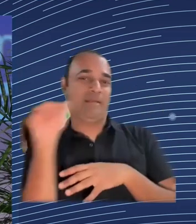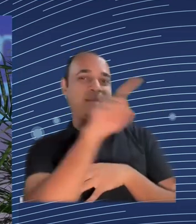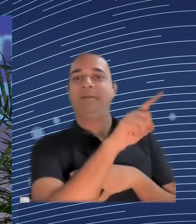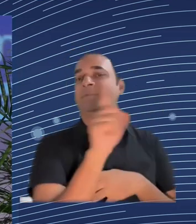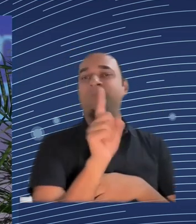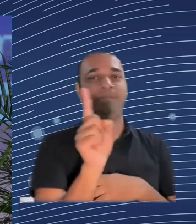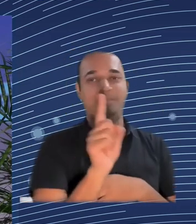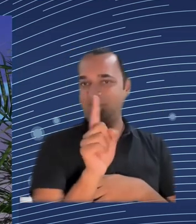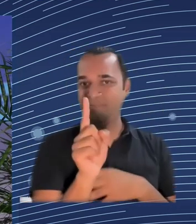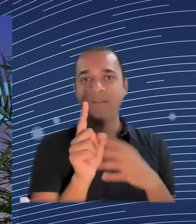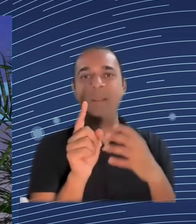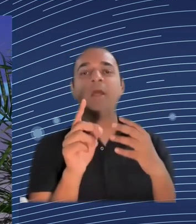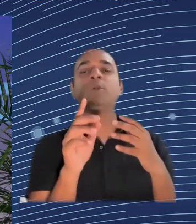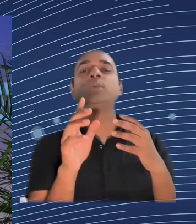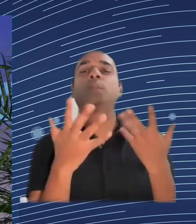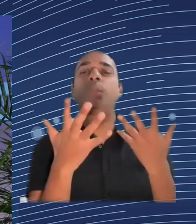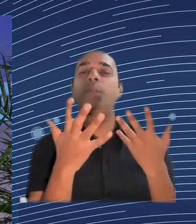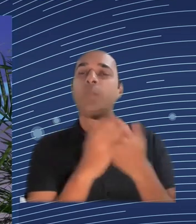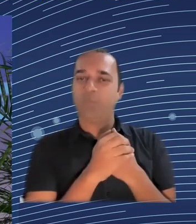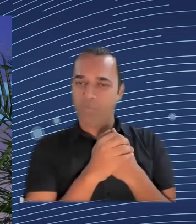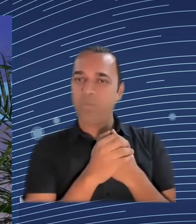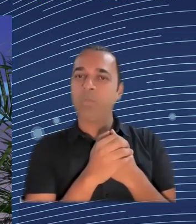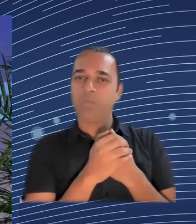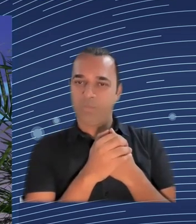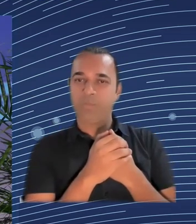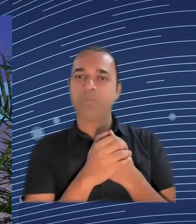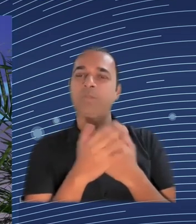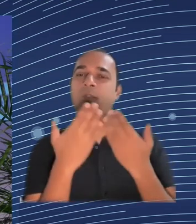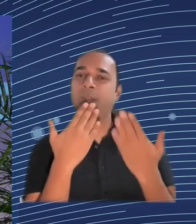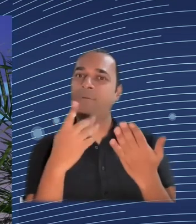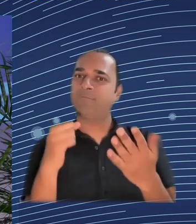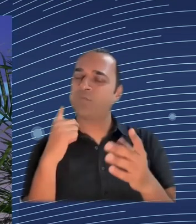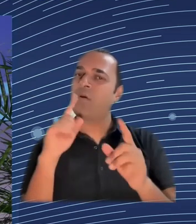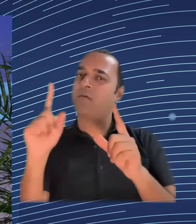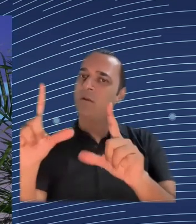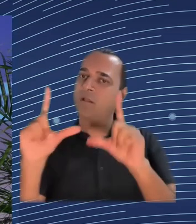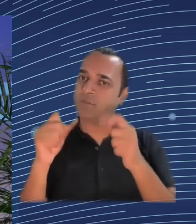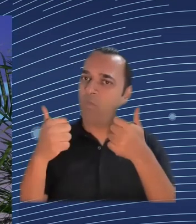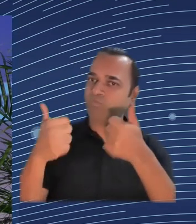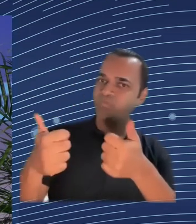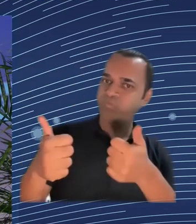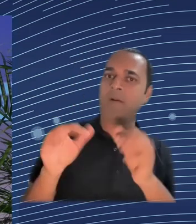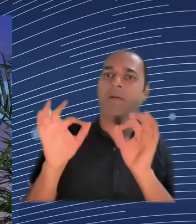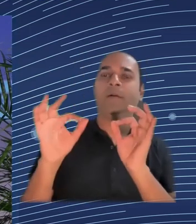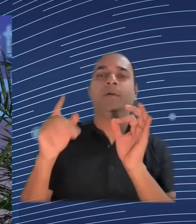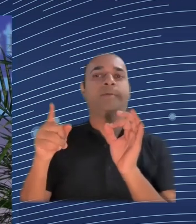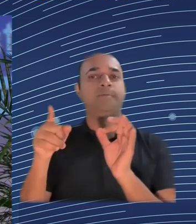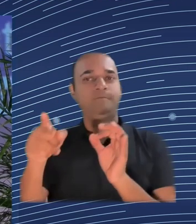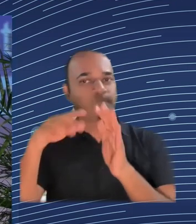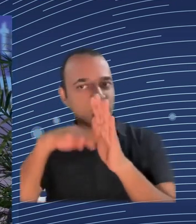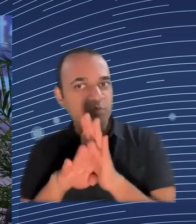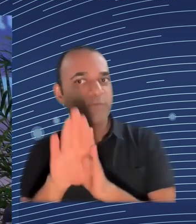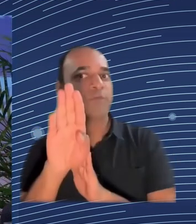consistent response. And the resilience and recovery facility